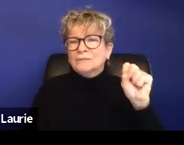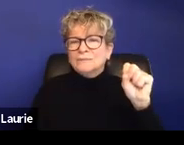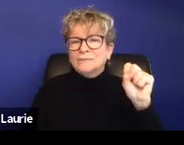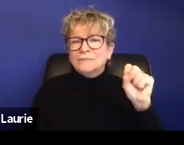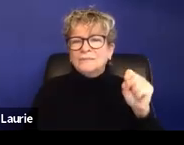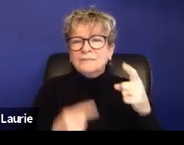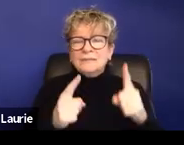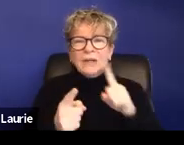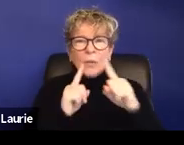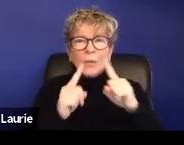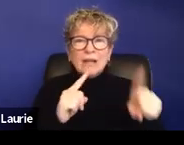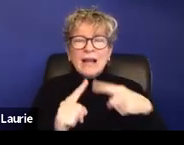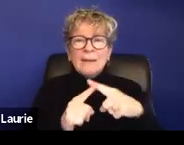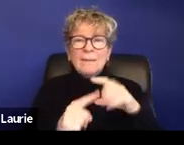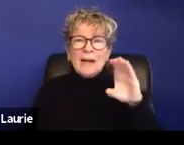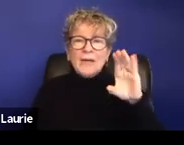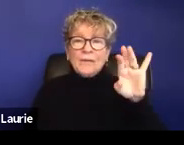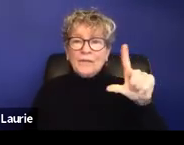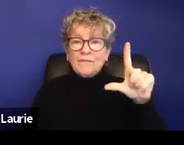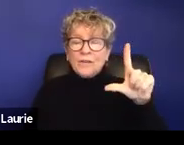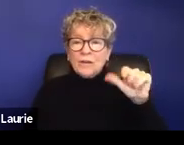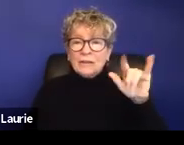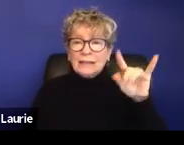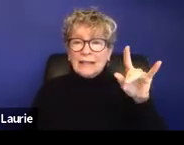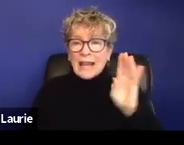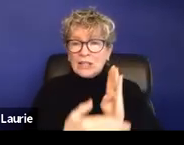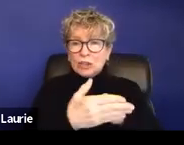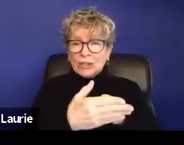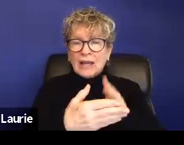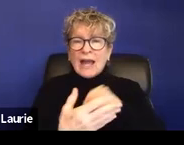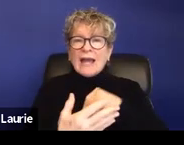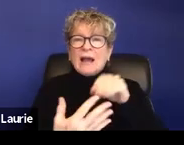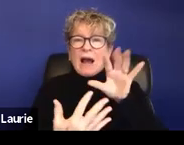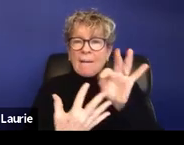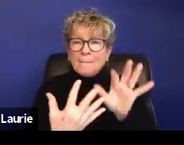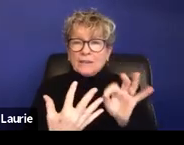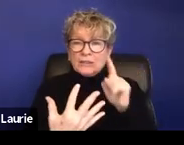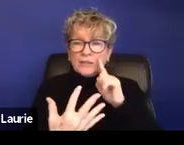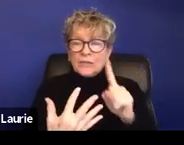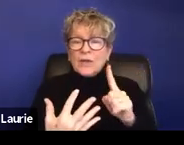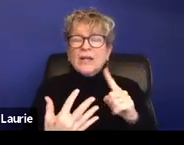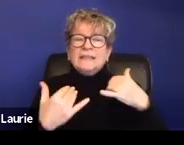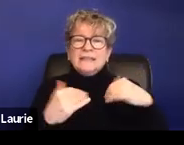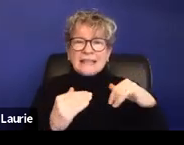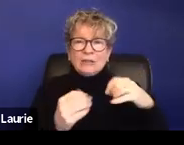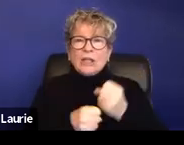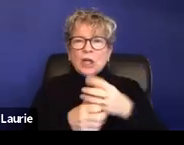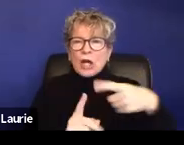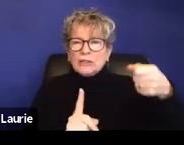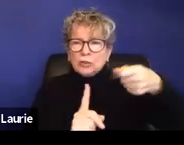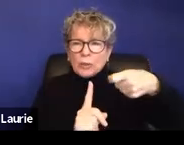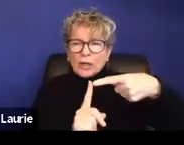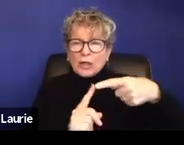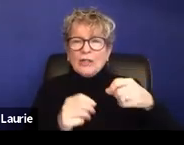talking about civil litigation and civil options, it's still triggering and it's still exhausting for survivors